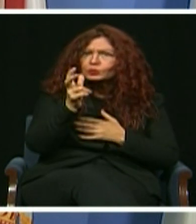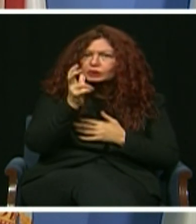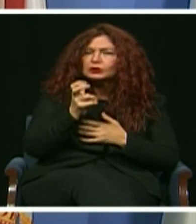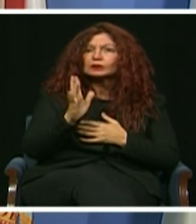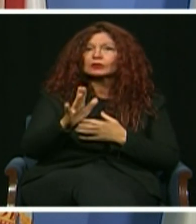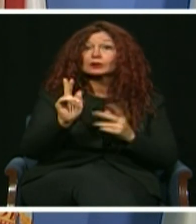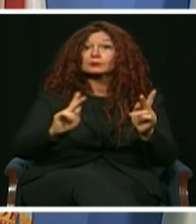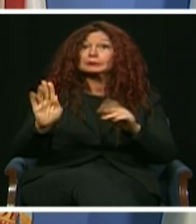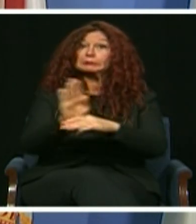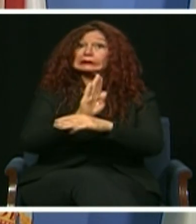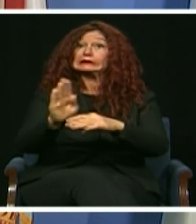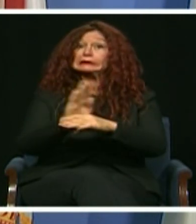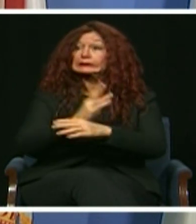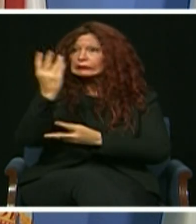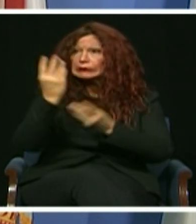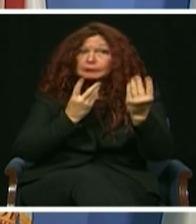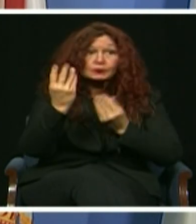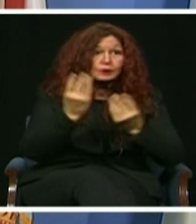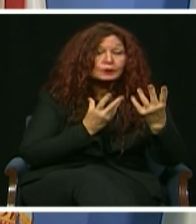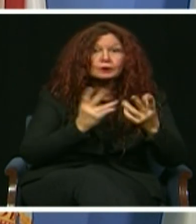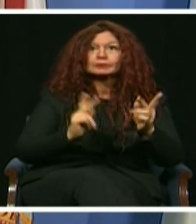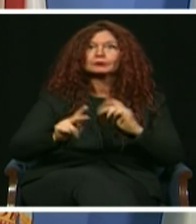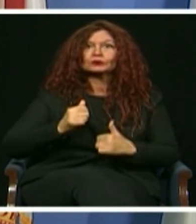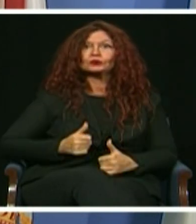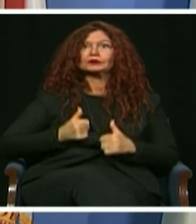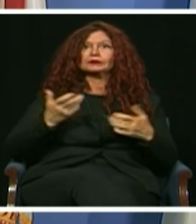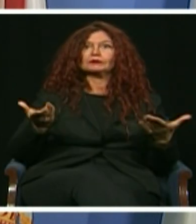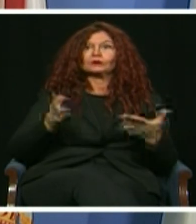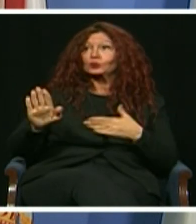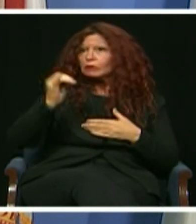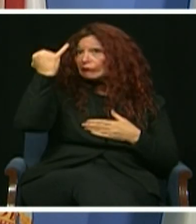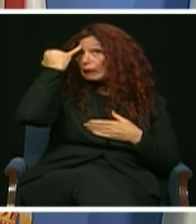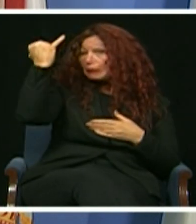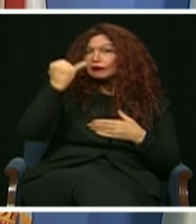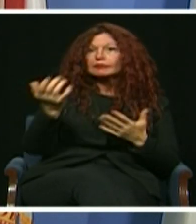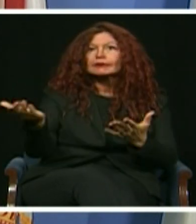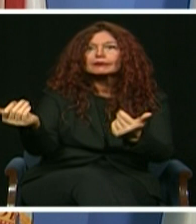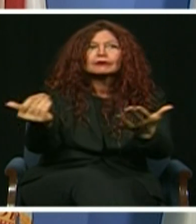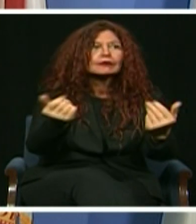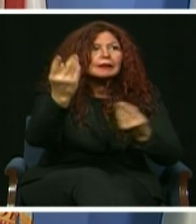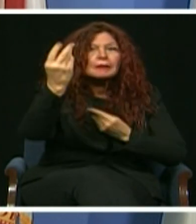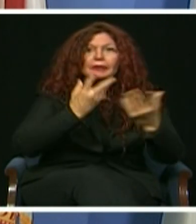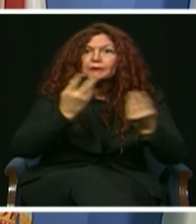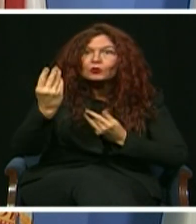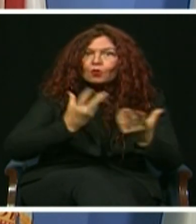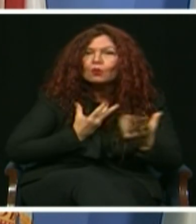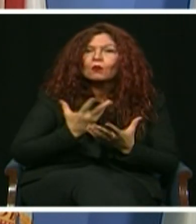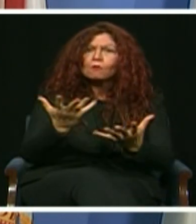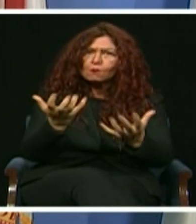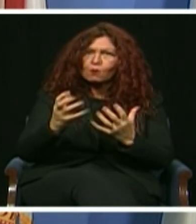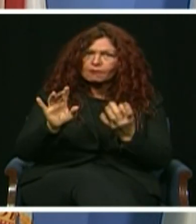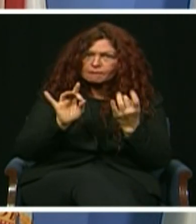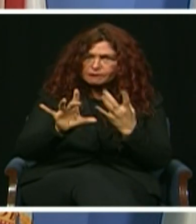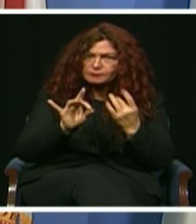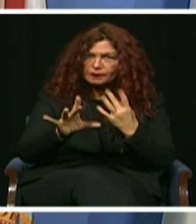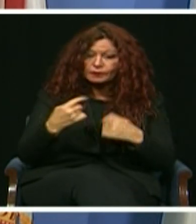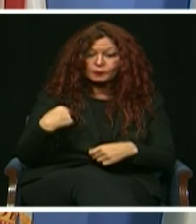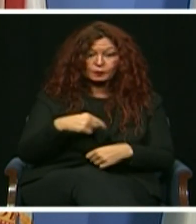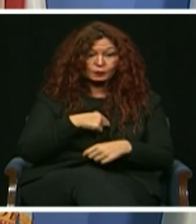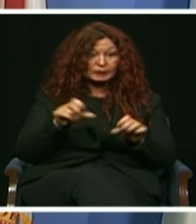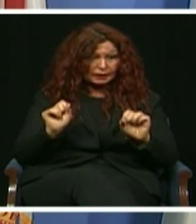Work with me to build a more equitable and just community. We can and we will.